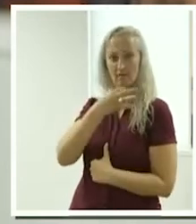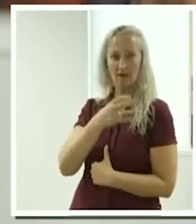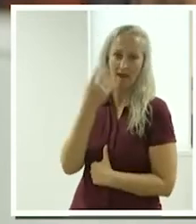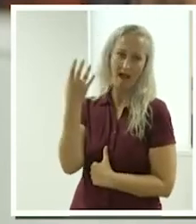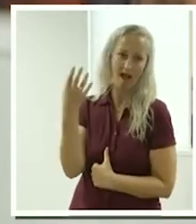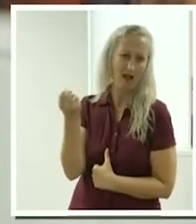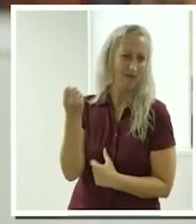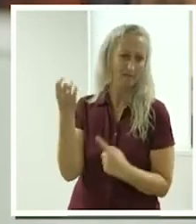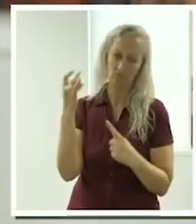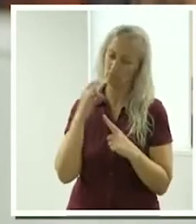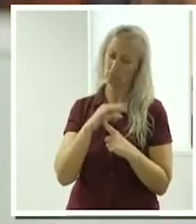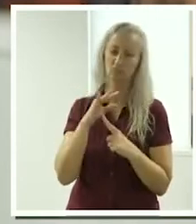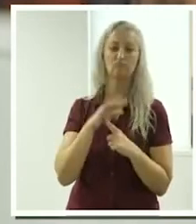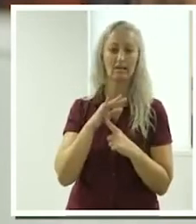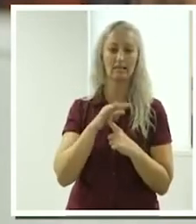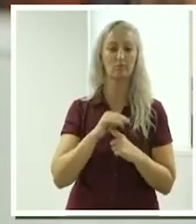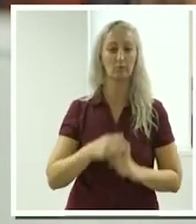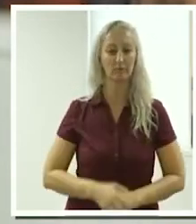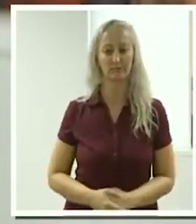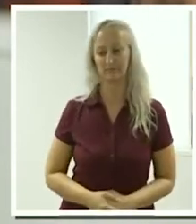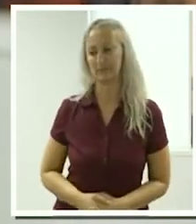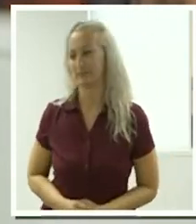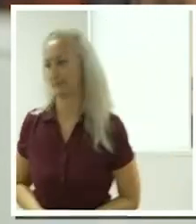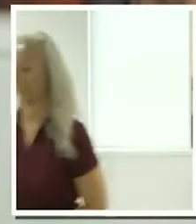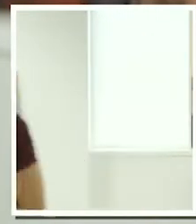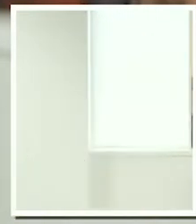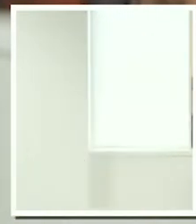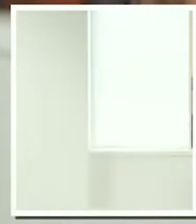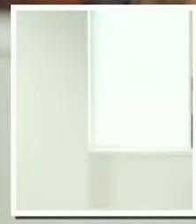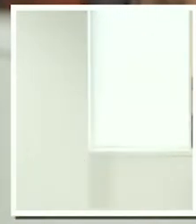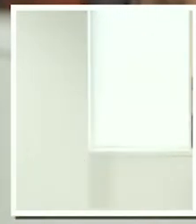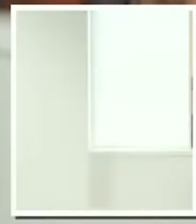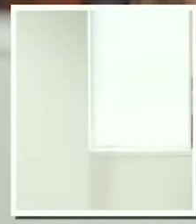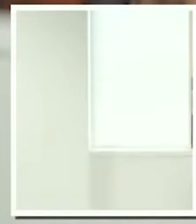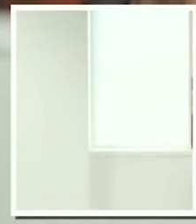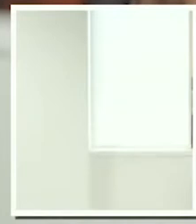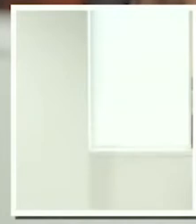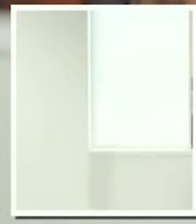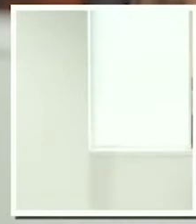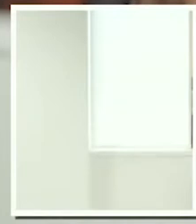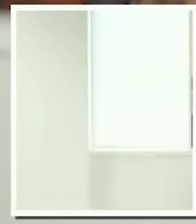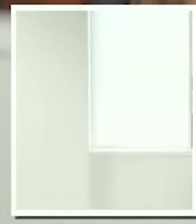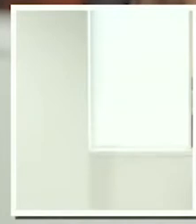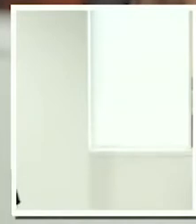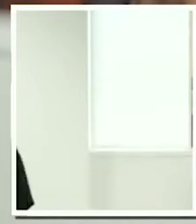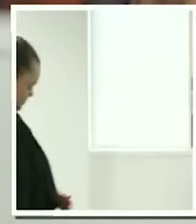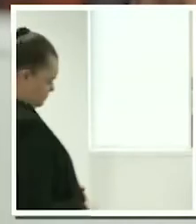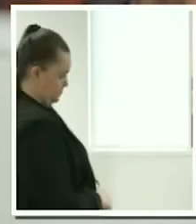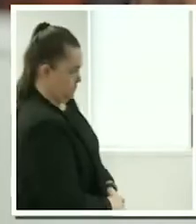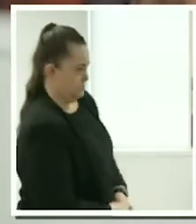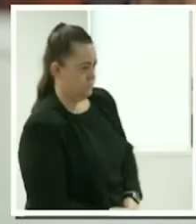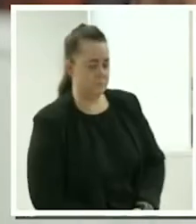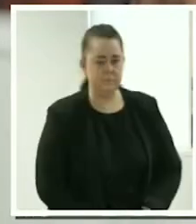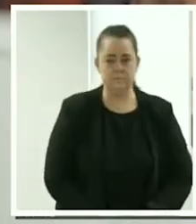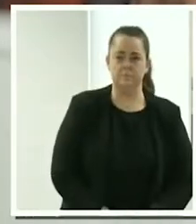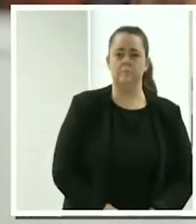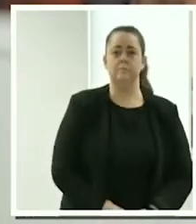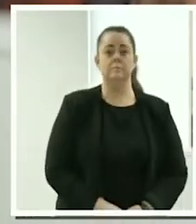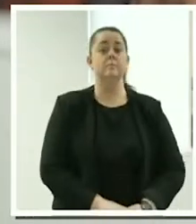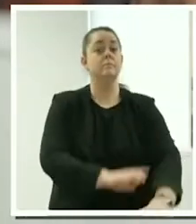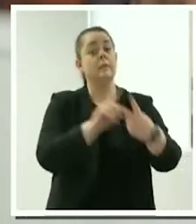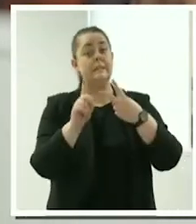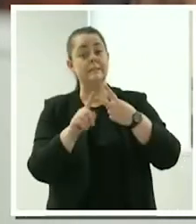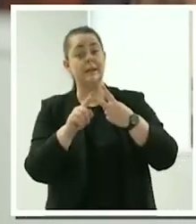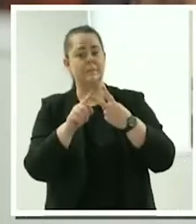running your own business. Can I also suggest that you download the ATO app? So just go to your app